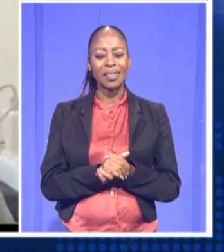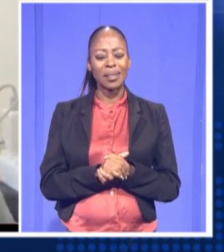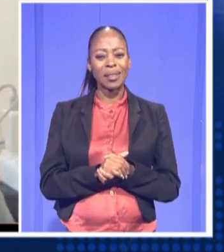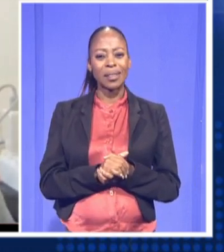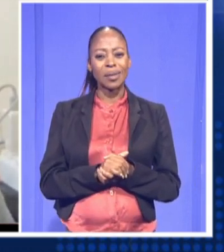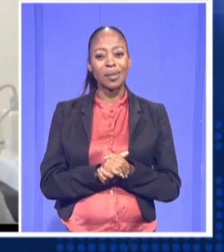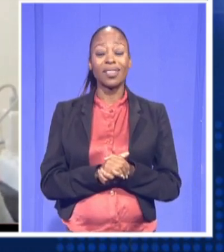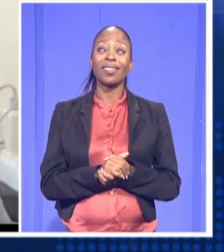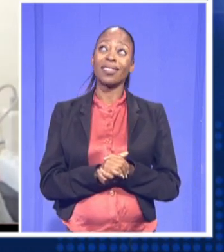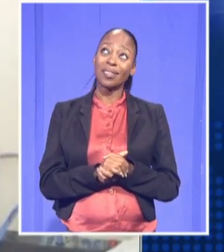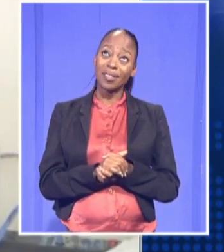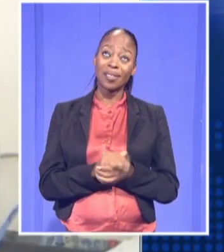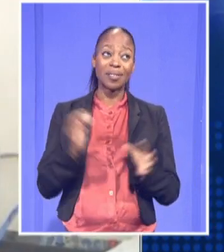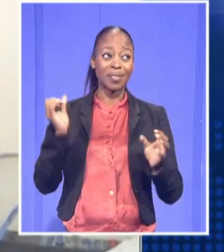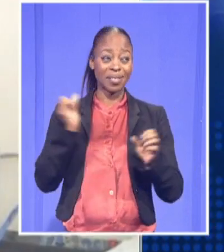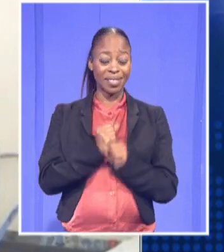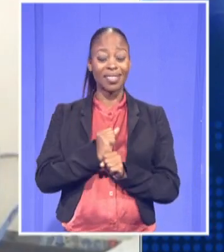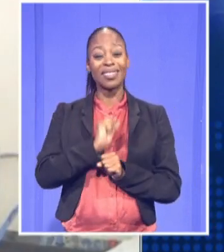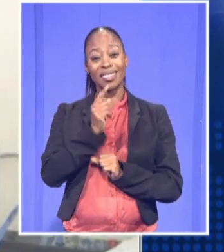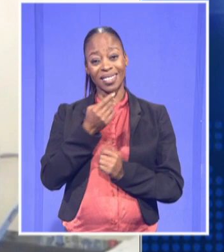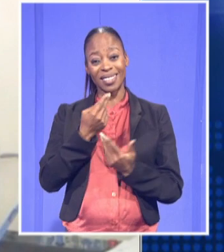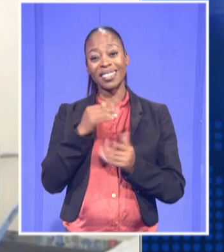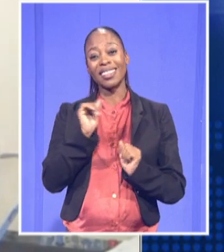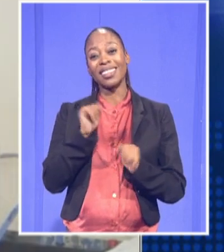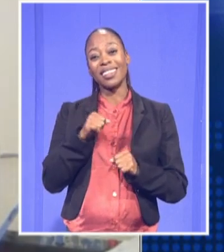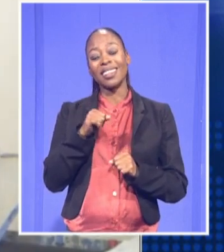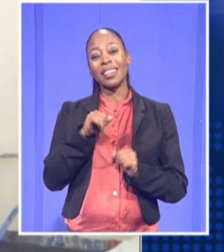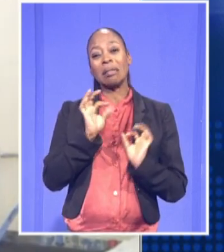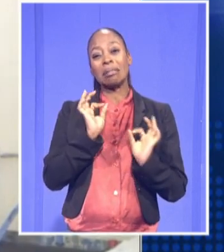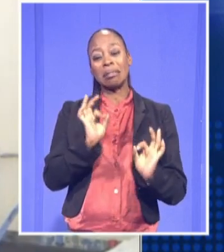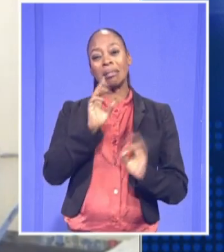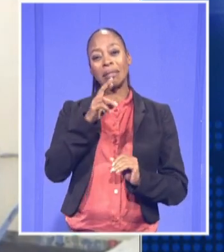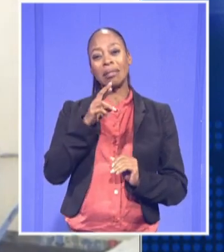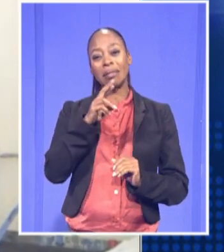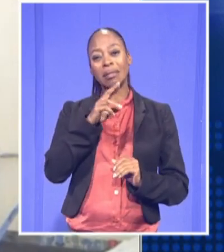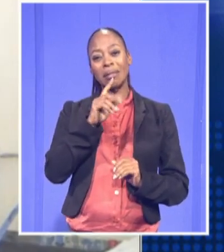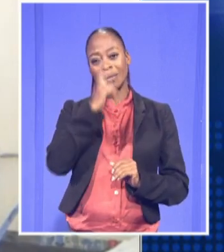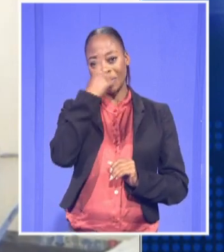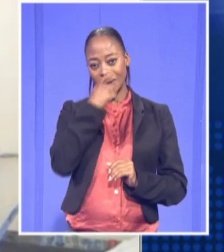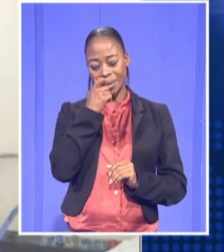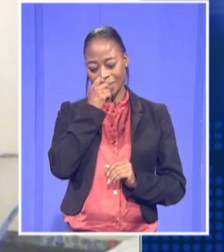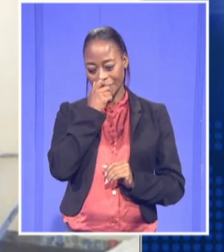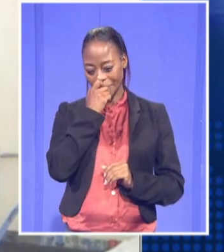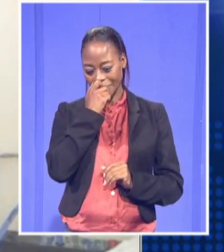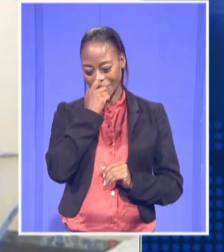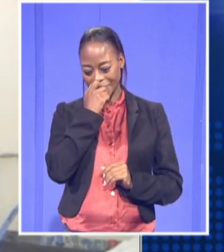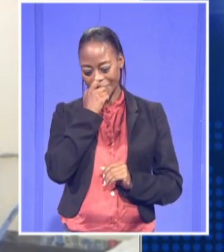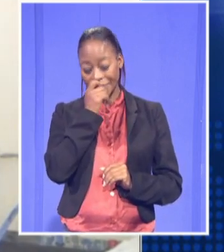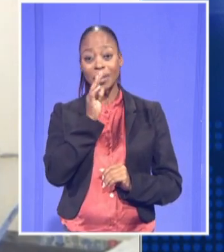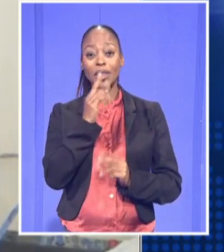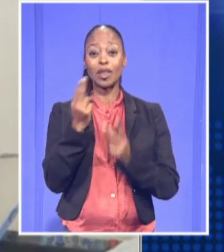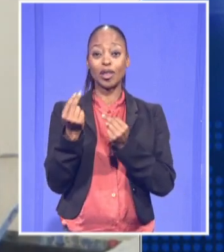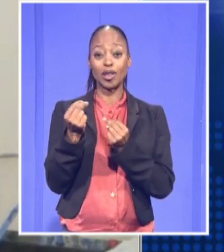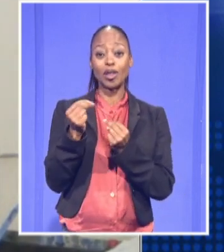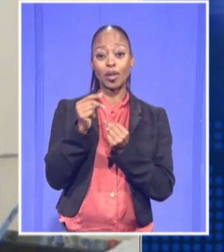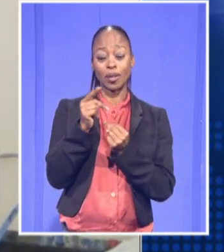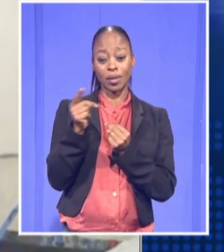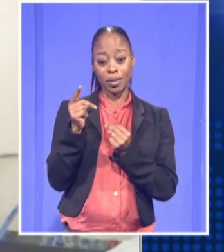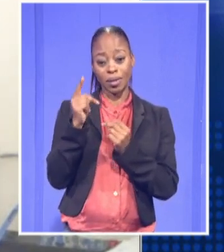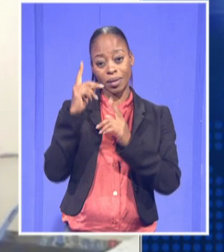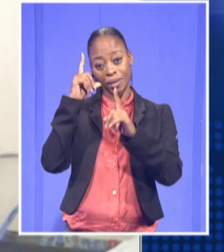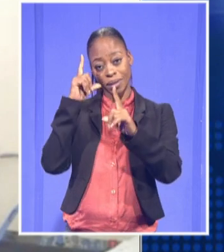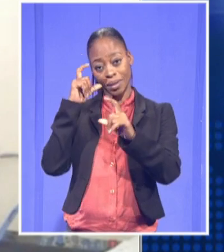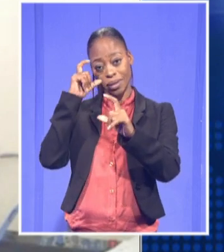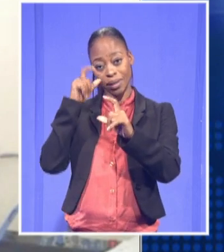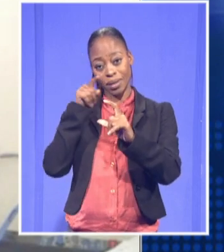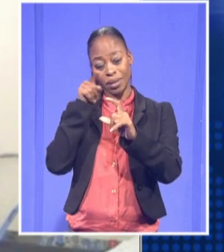Ah, brilliant question. So what the new James Webb Telescope image